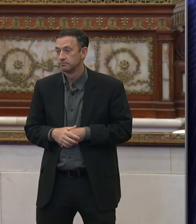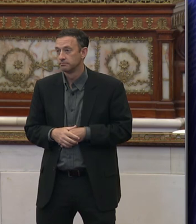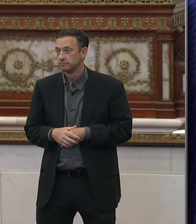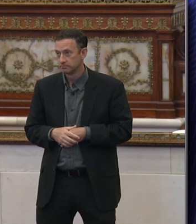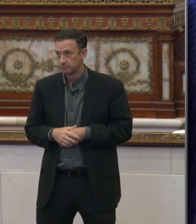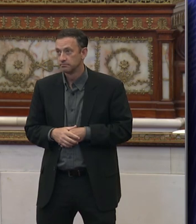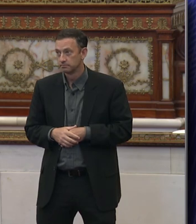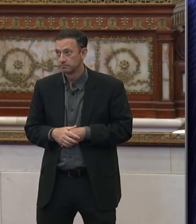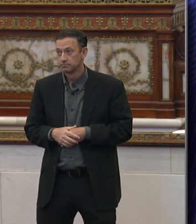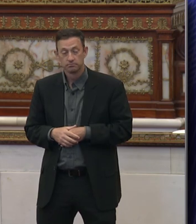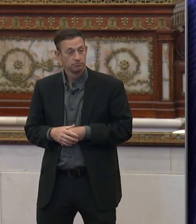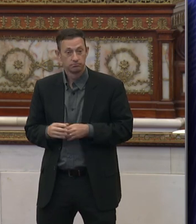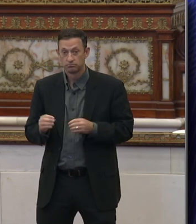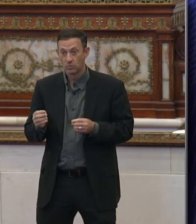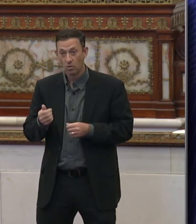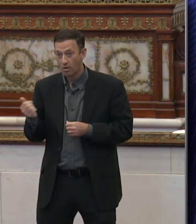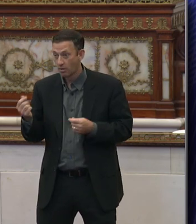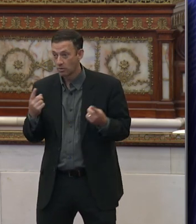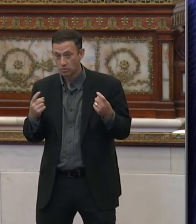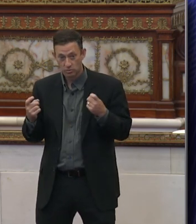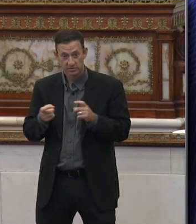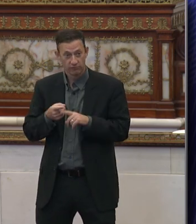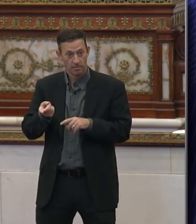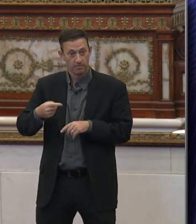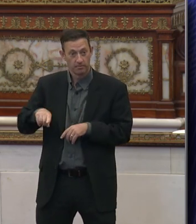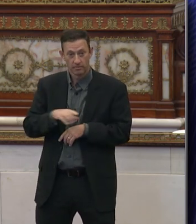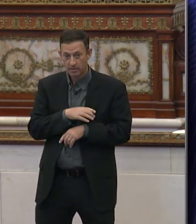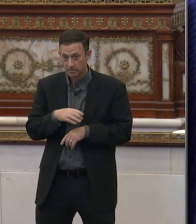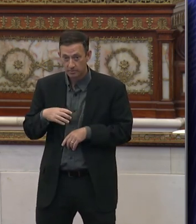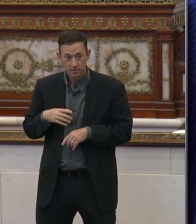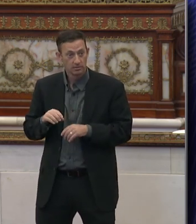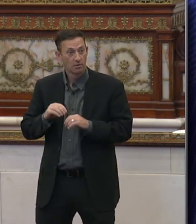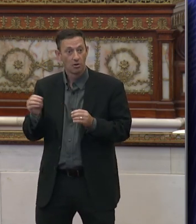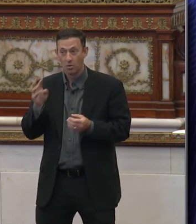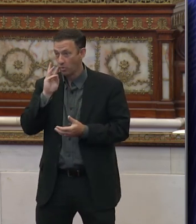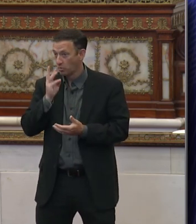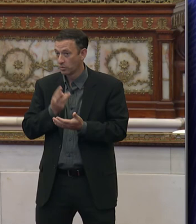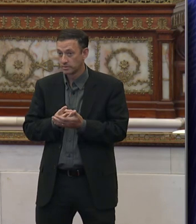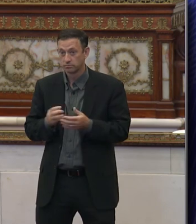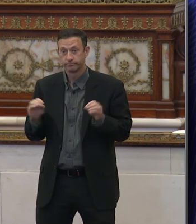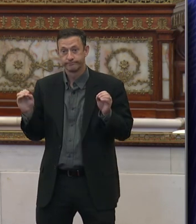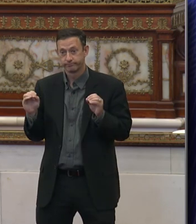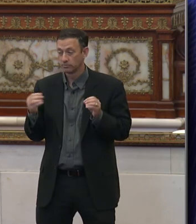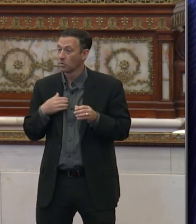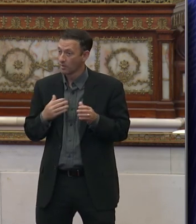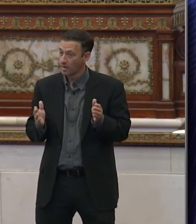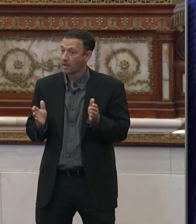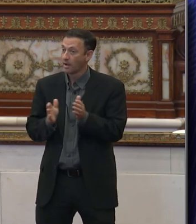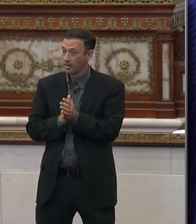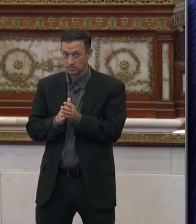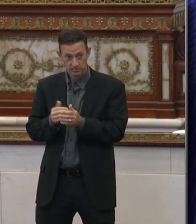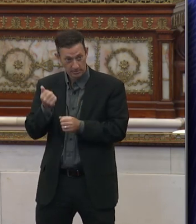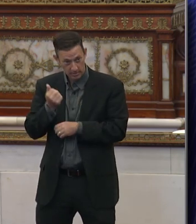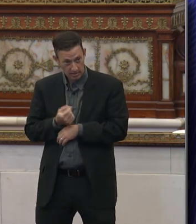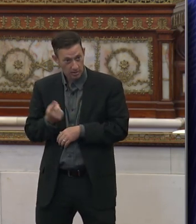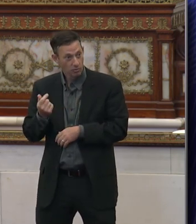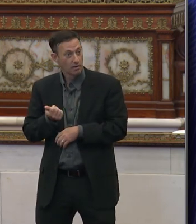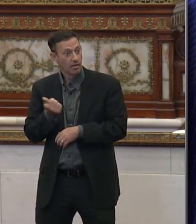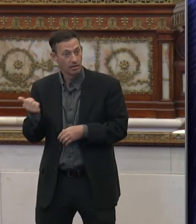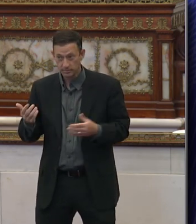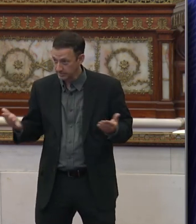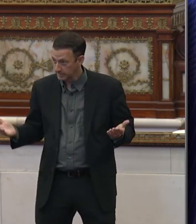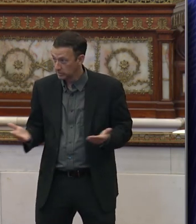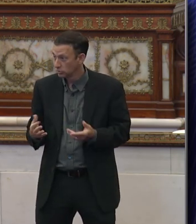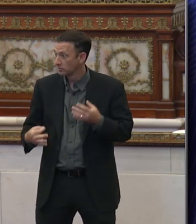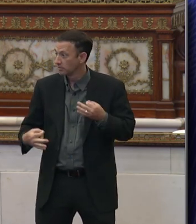Okay. There being no further questions from members of the committee and no other witnesses to testify, I will ask again if there is anyone else present in this